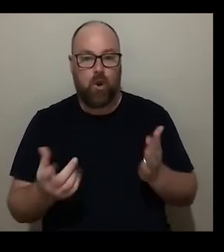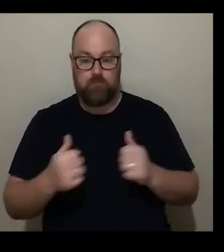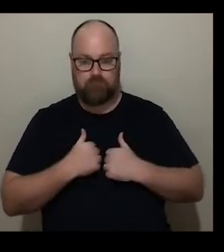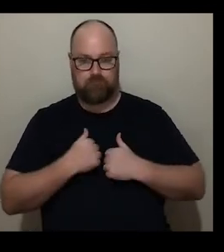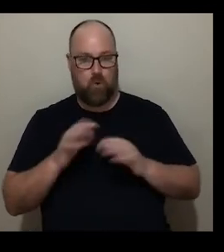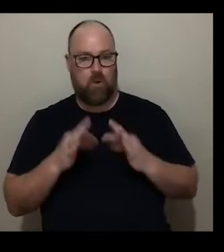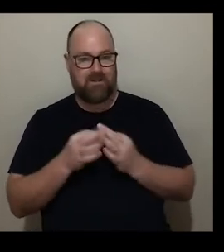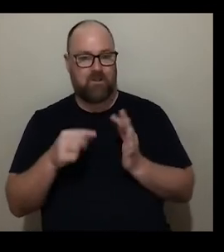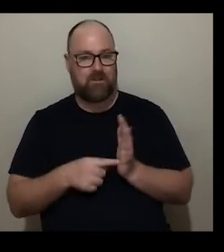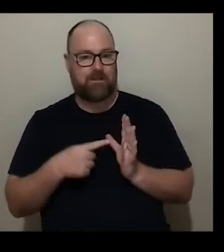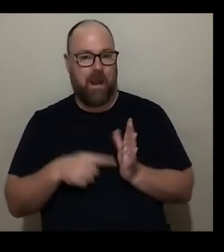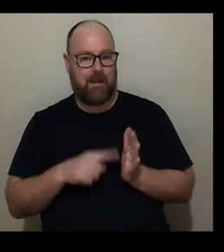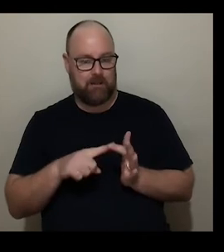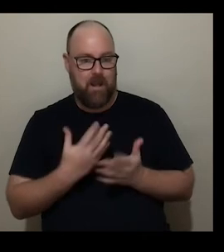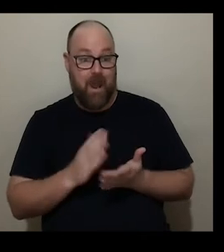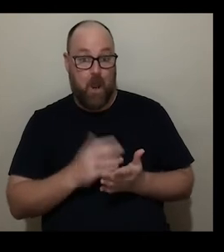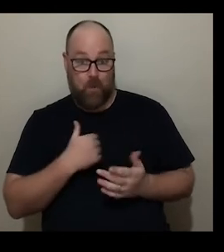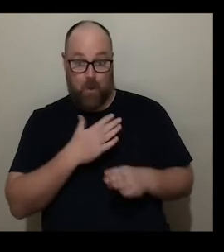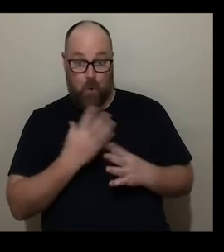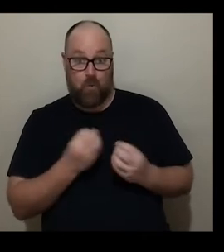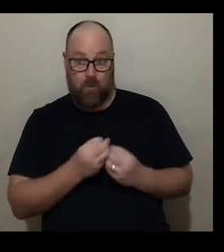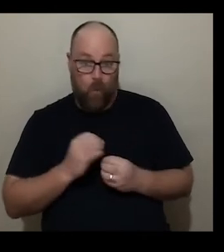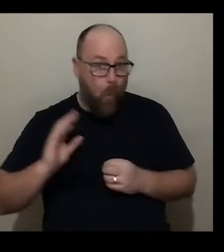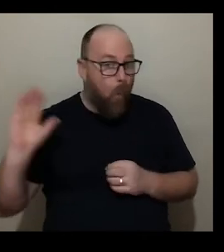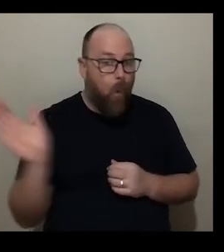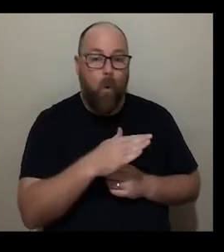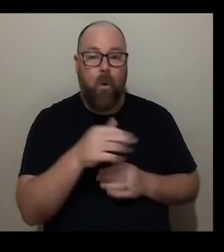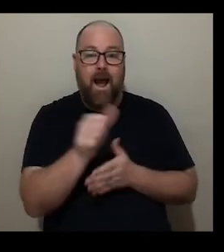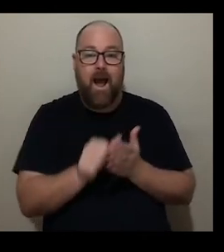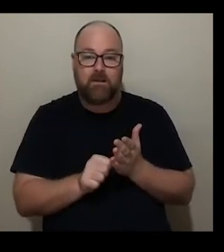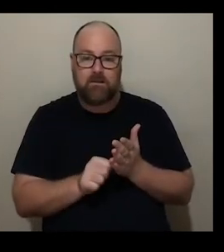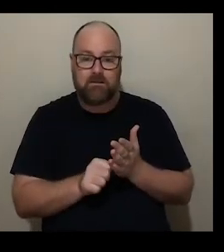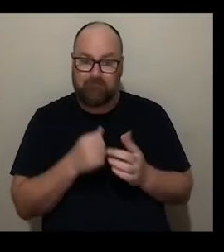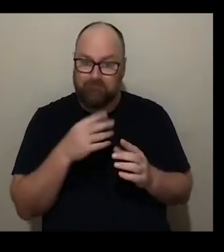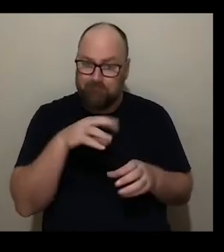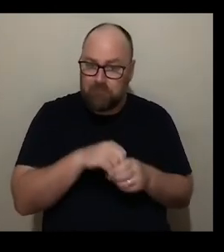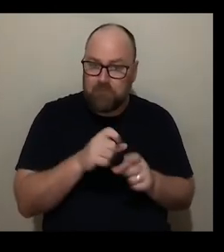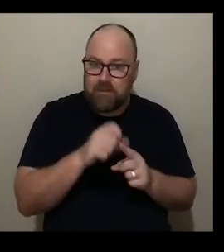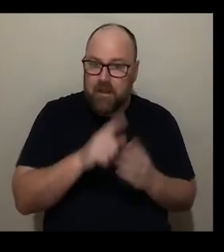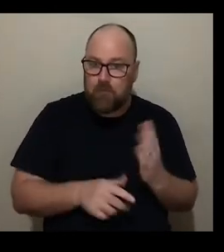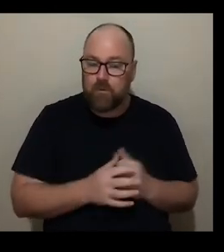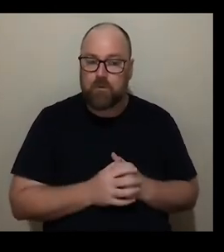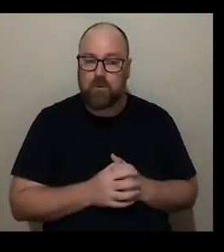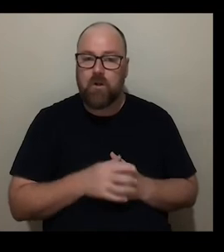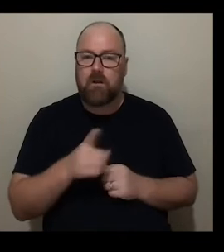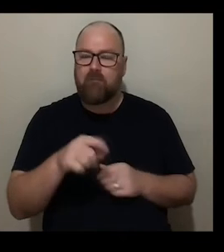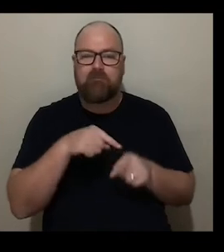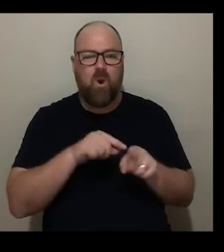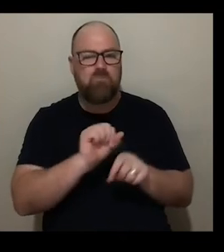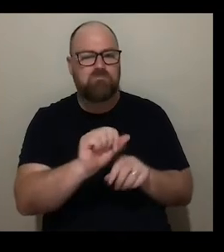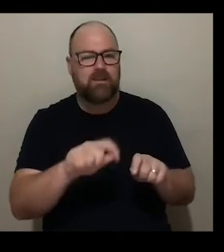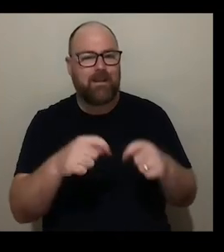works with all artists including disabled artists um very much depends on the the team